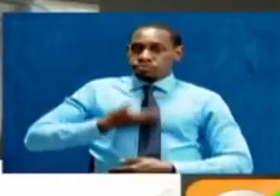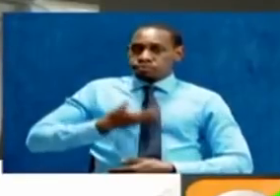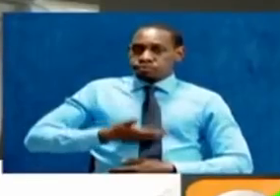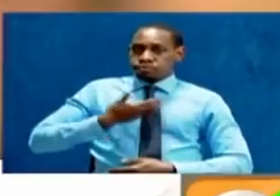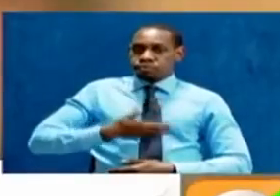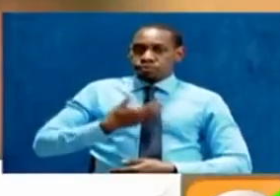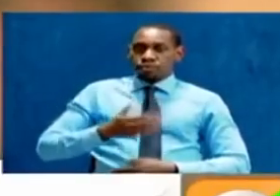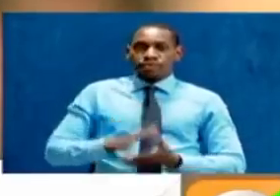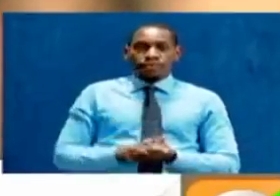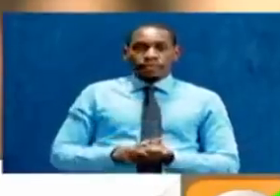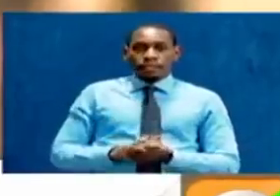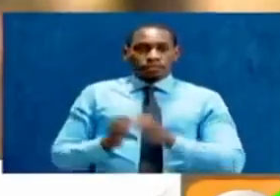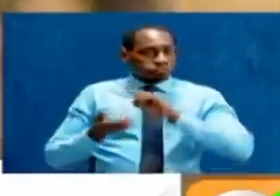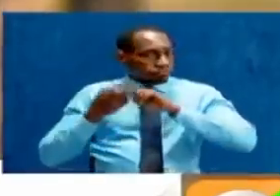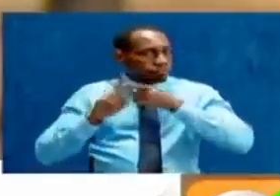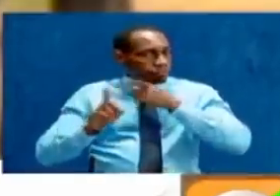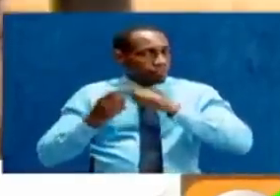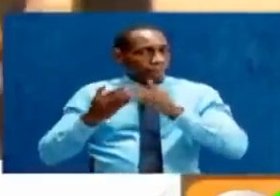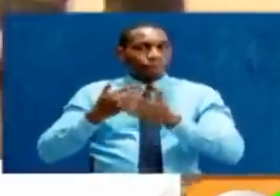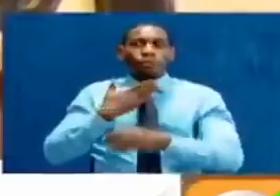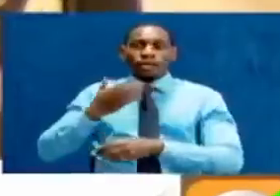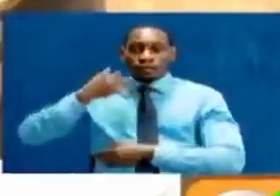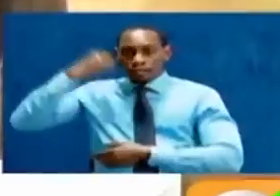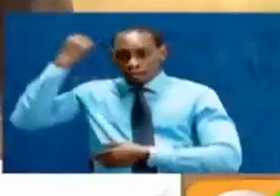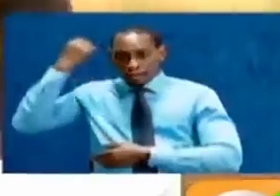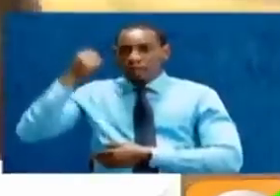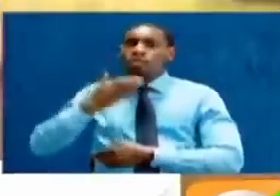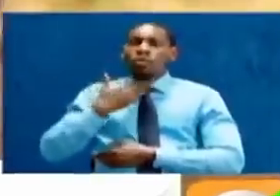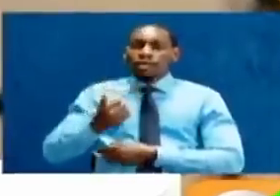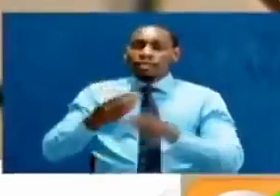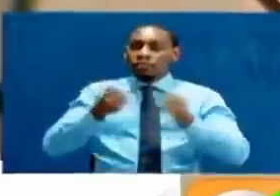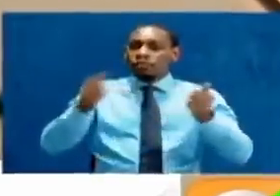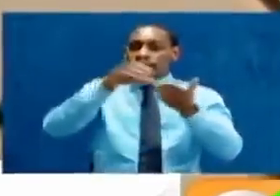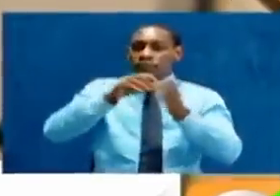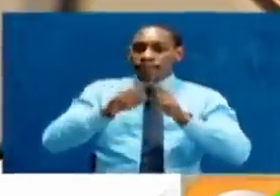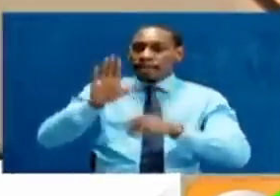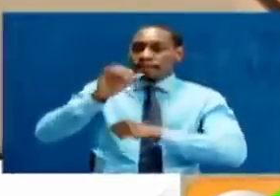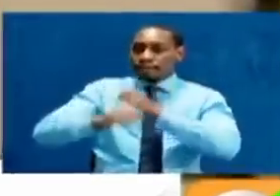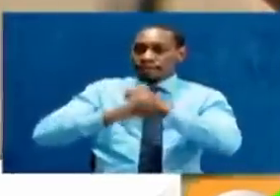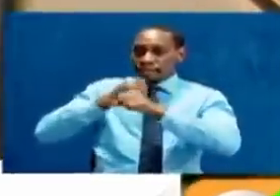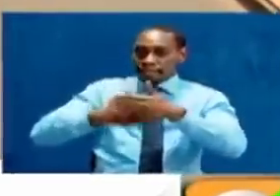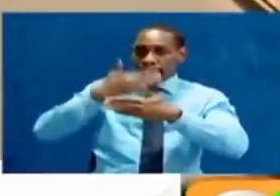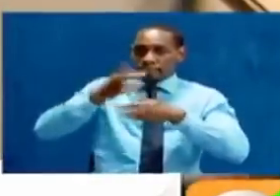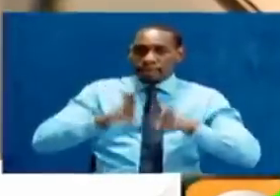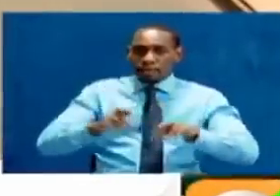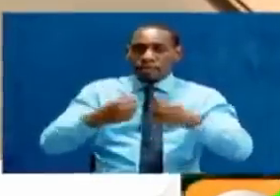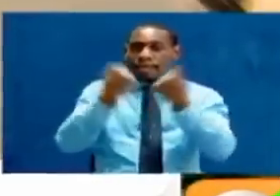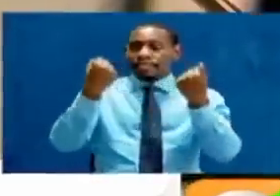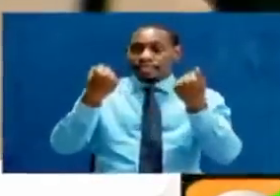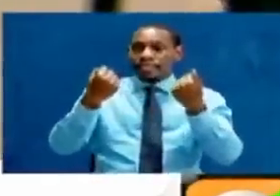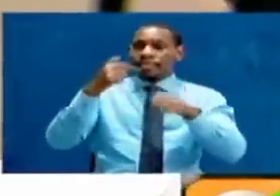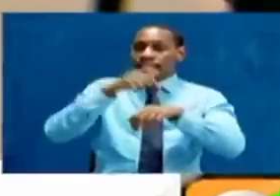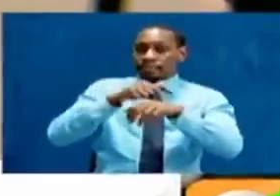and nightmares. At one point, she contemplated suicide to end it all. But five years after that fateful day,